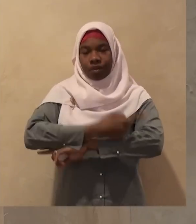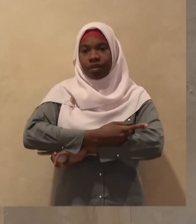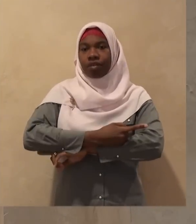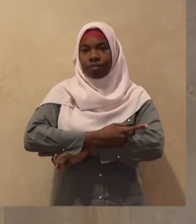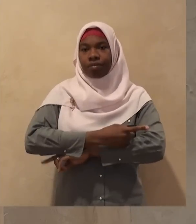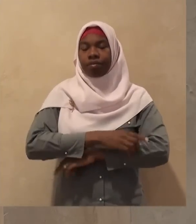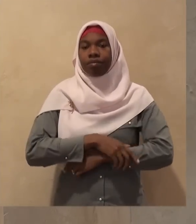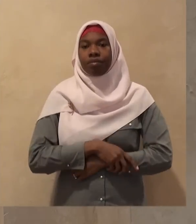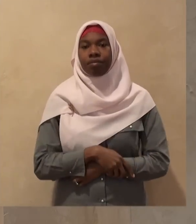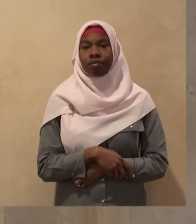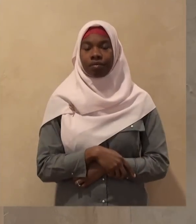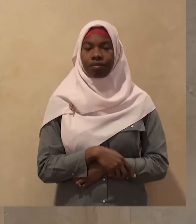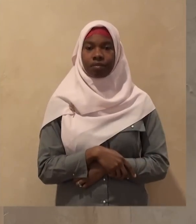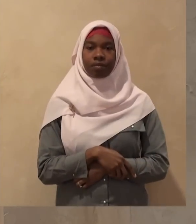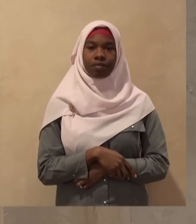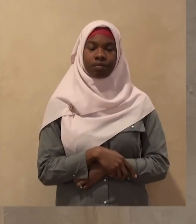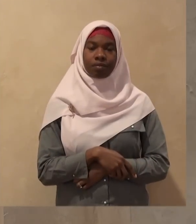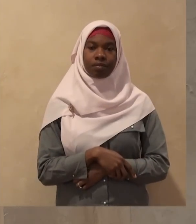the